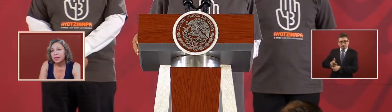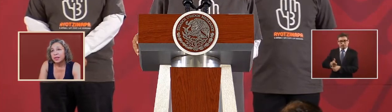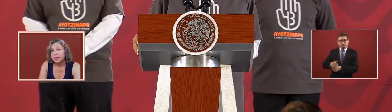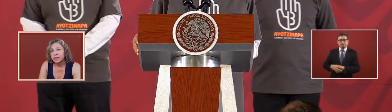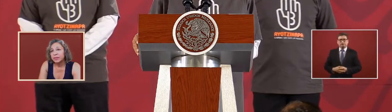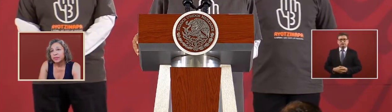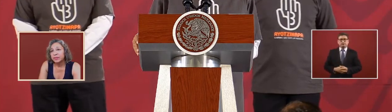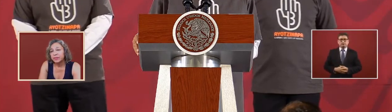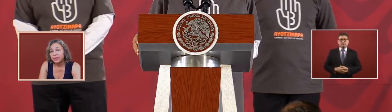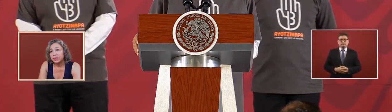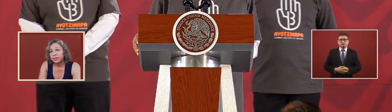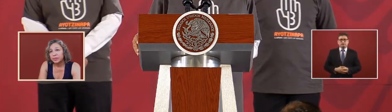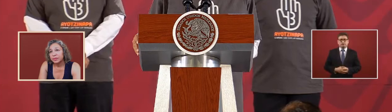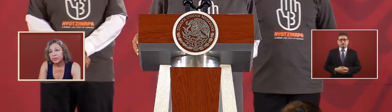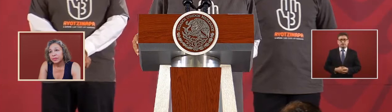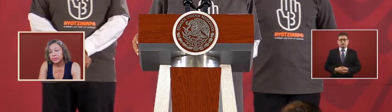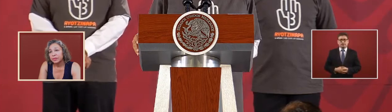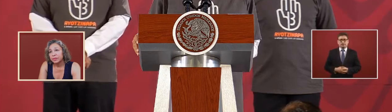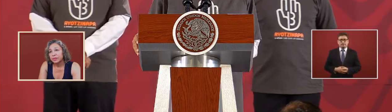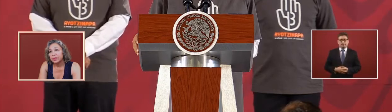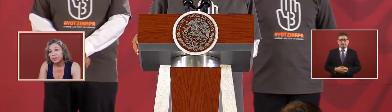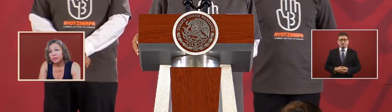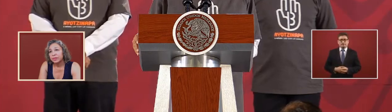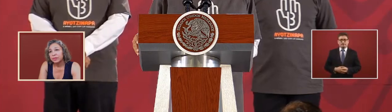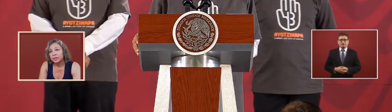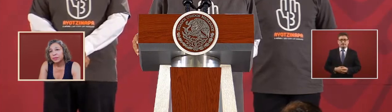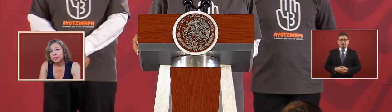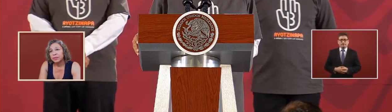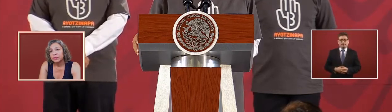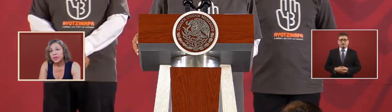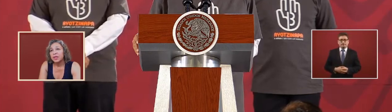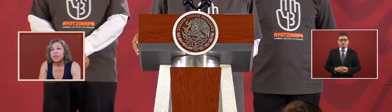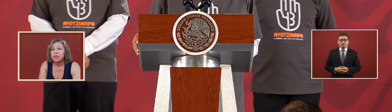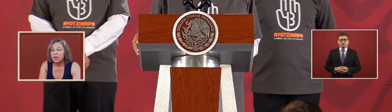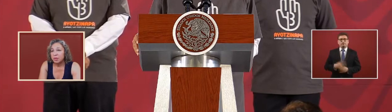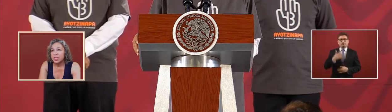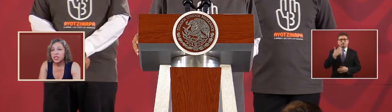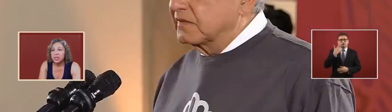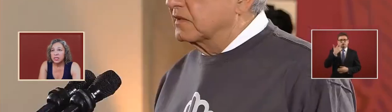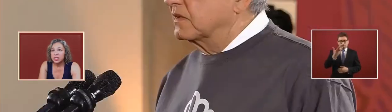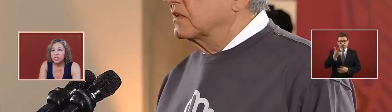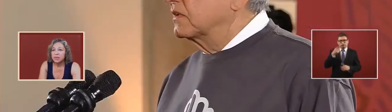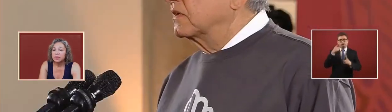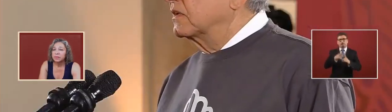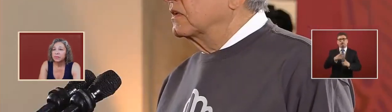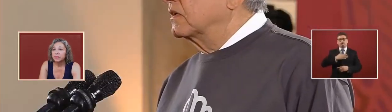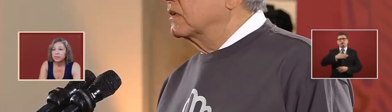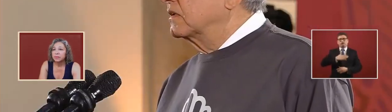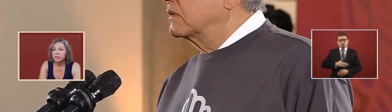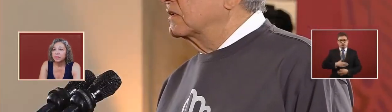and that there be justice